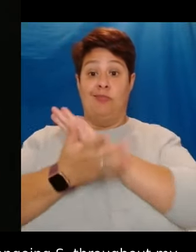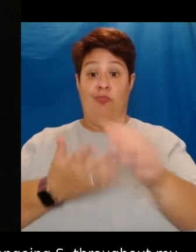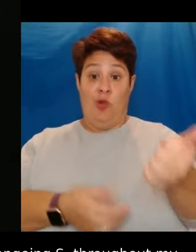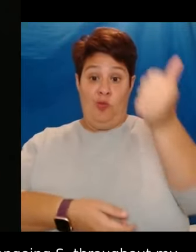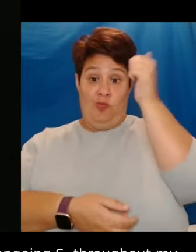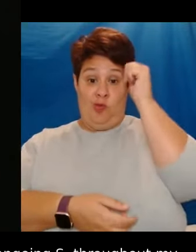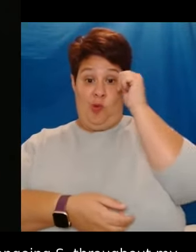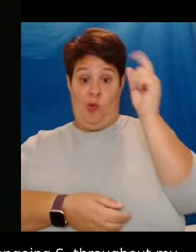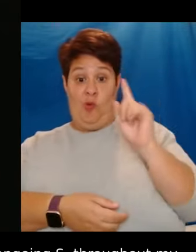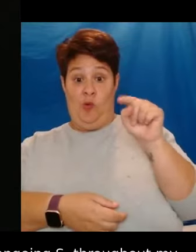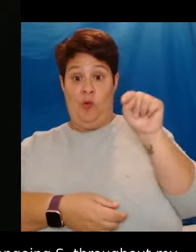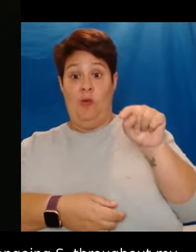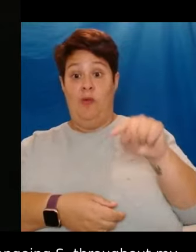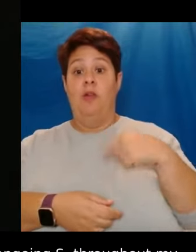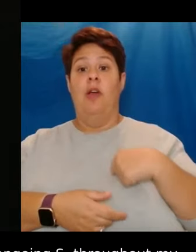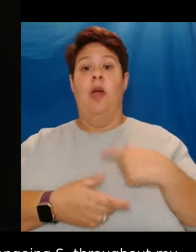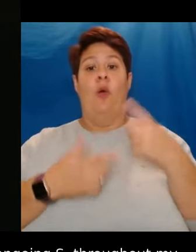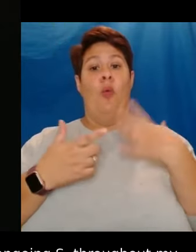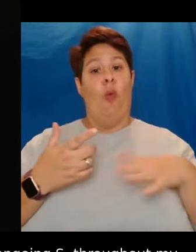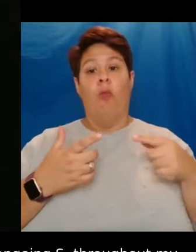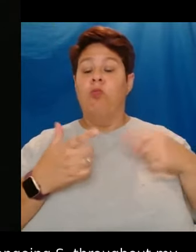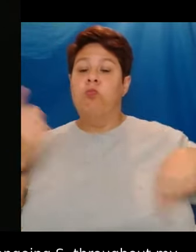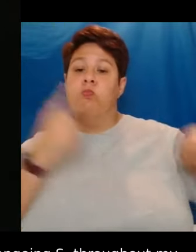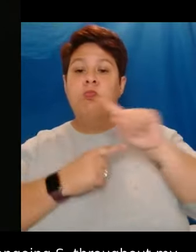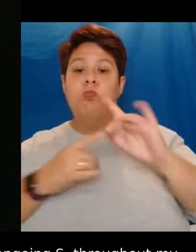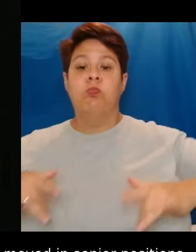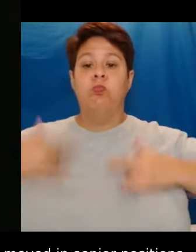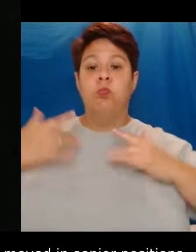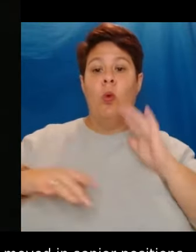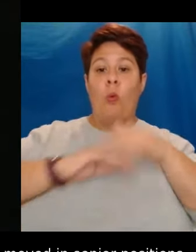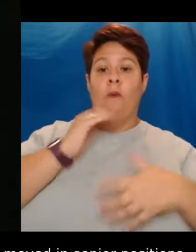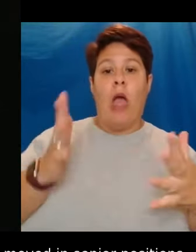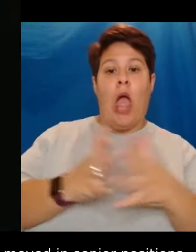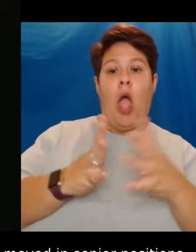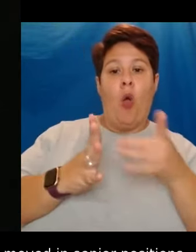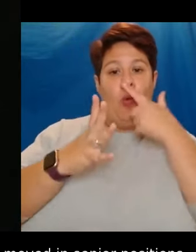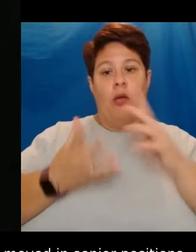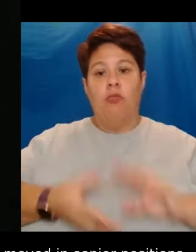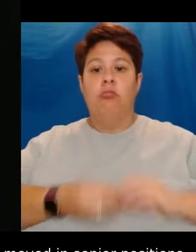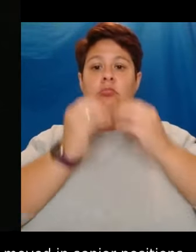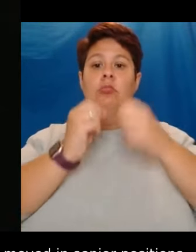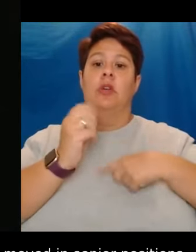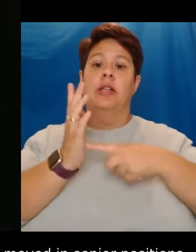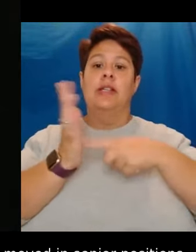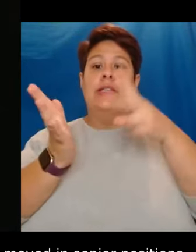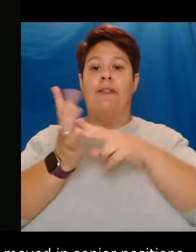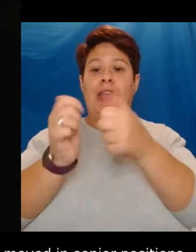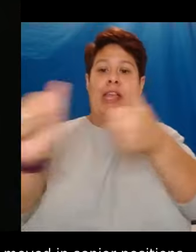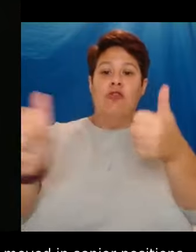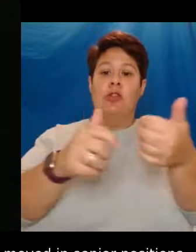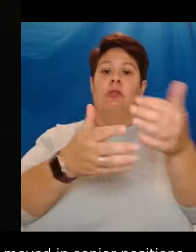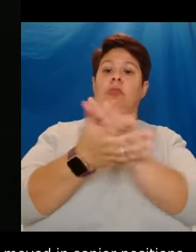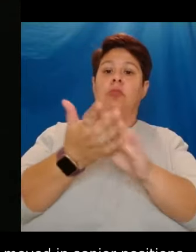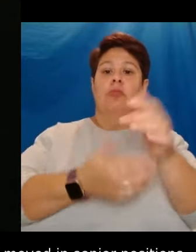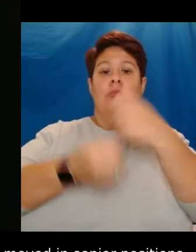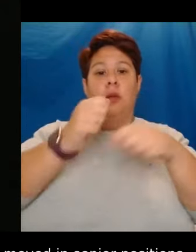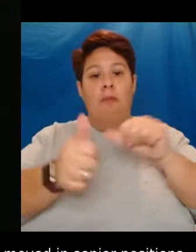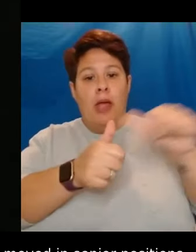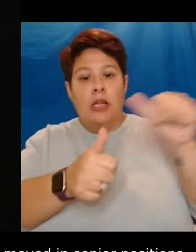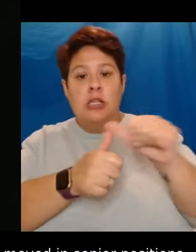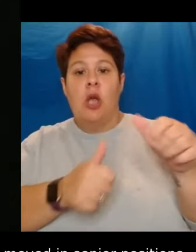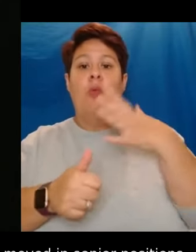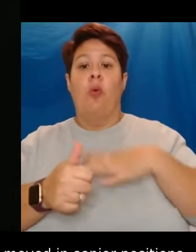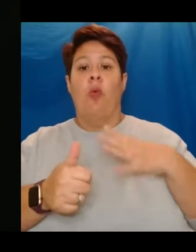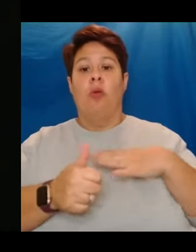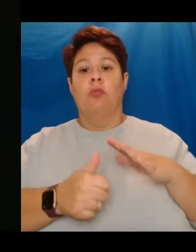want to hear everyone's voice about how we can build our TV industry to be better. We want everyone to have open